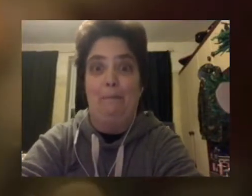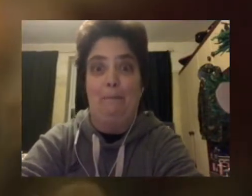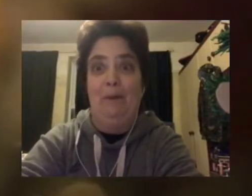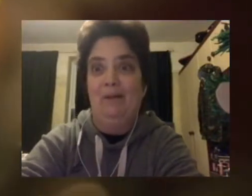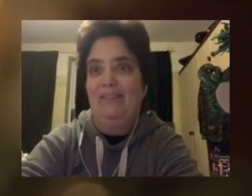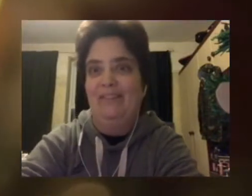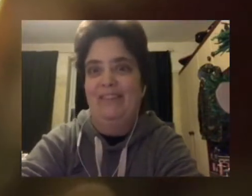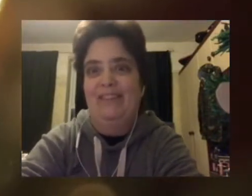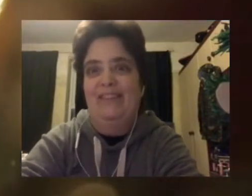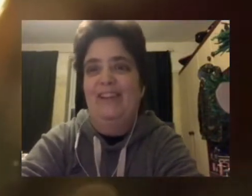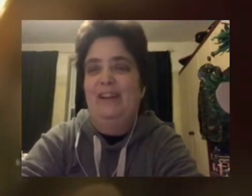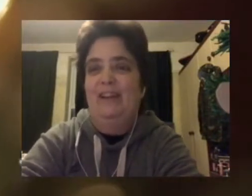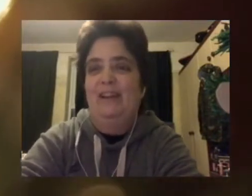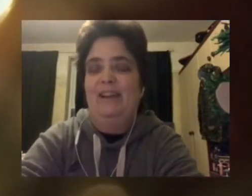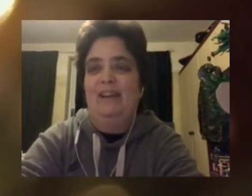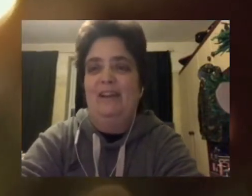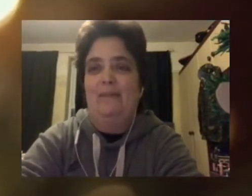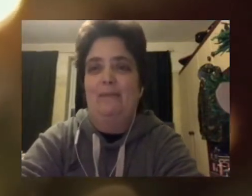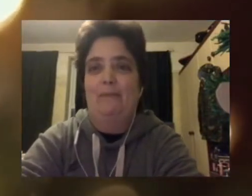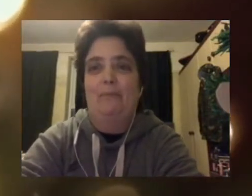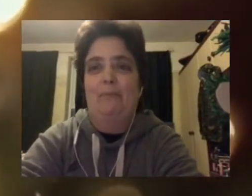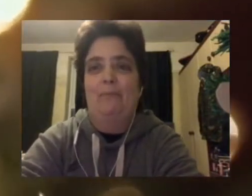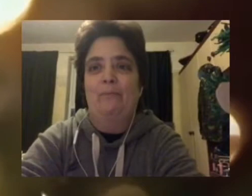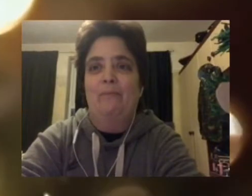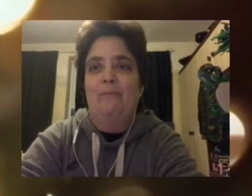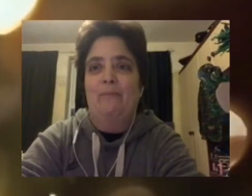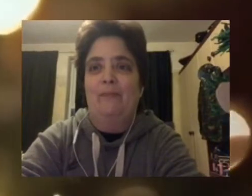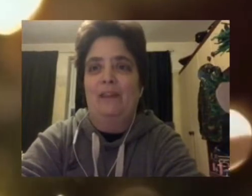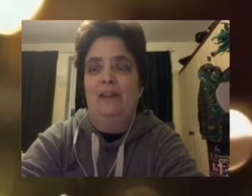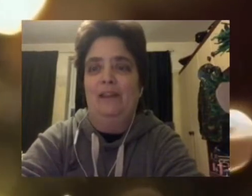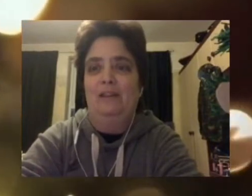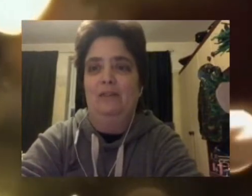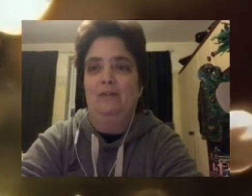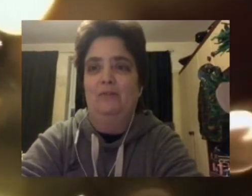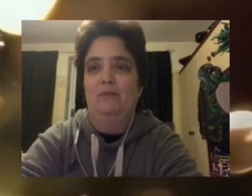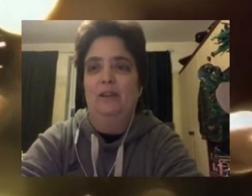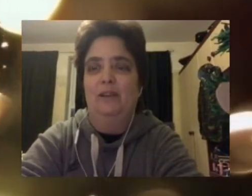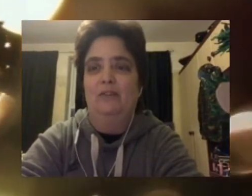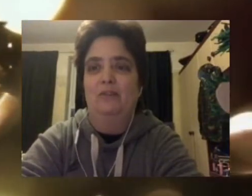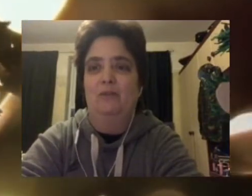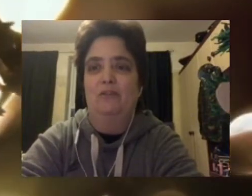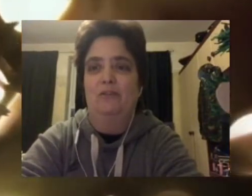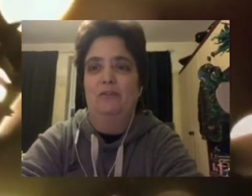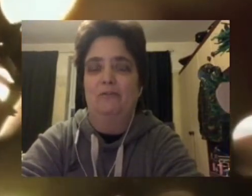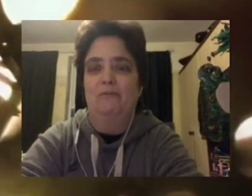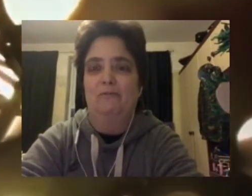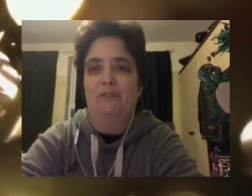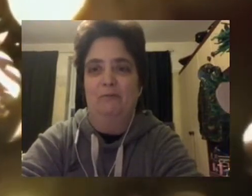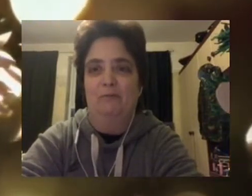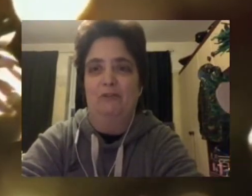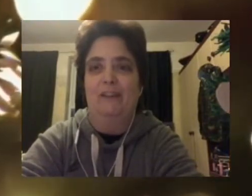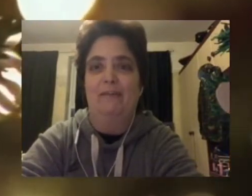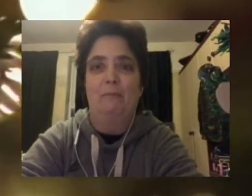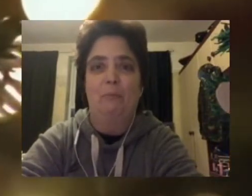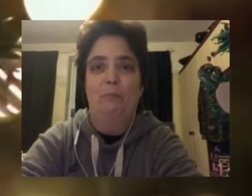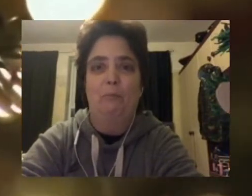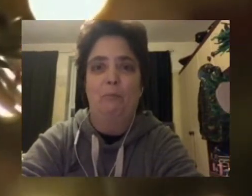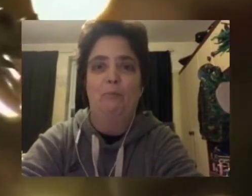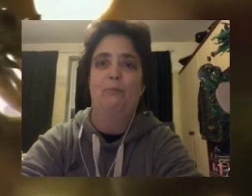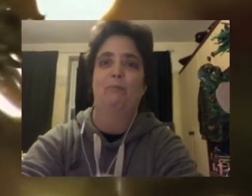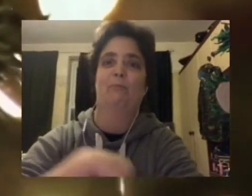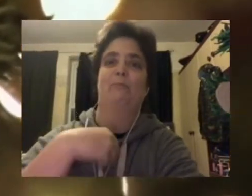lots of weird distortion Christmas tree